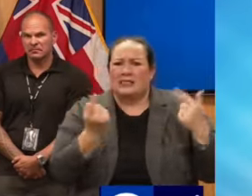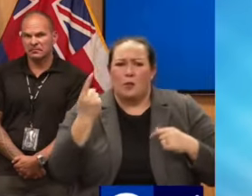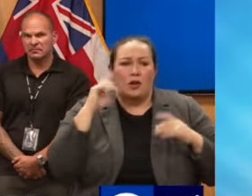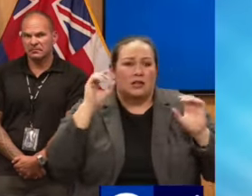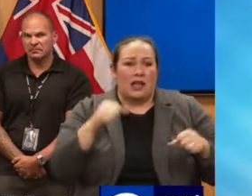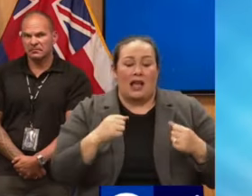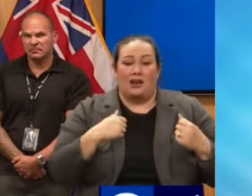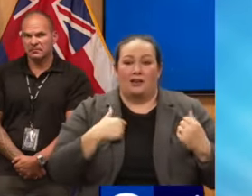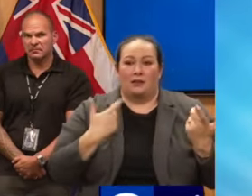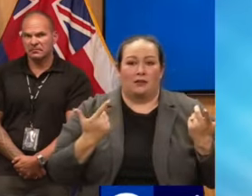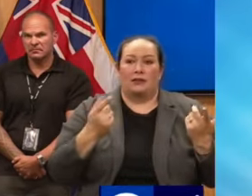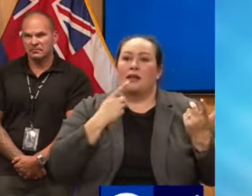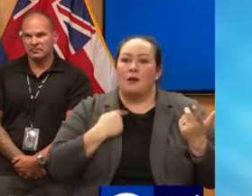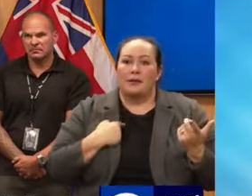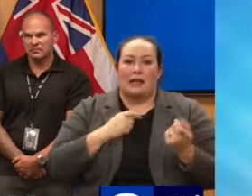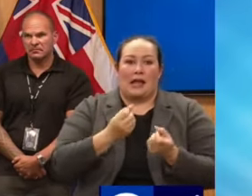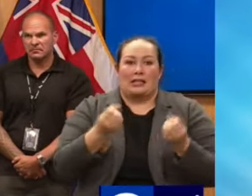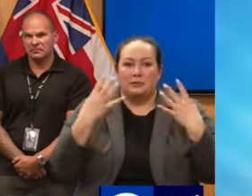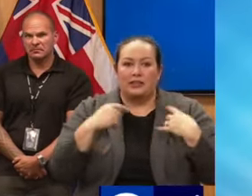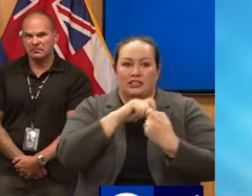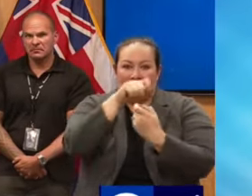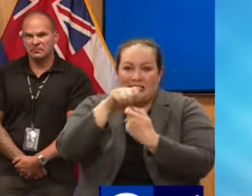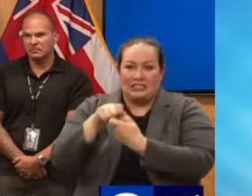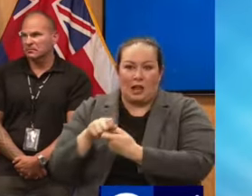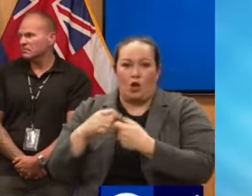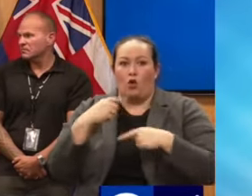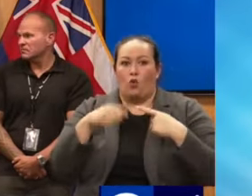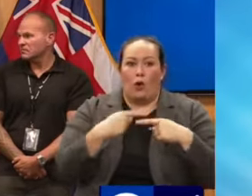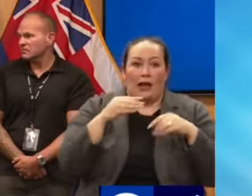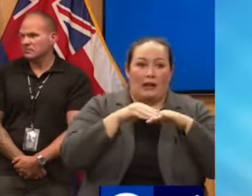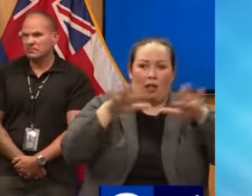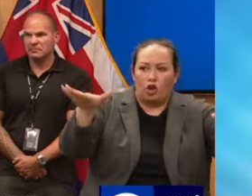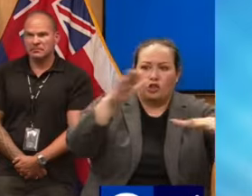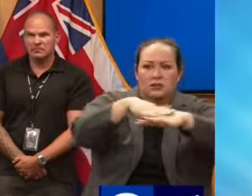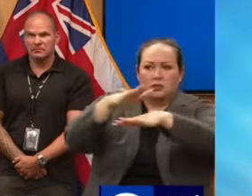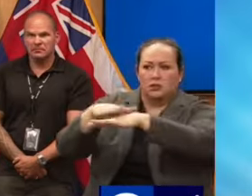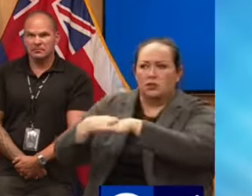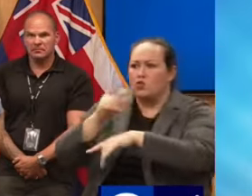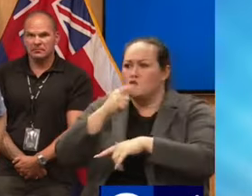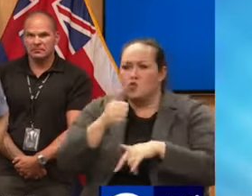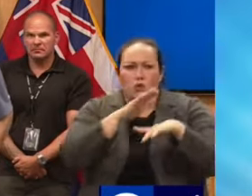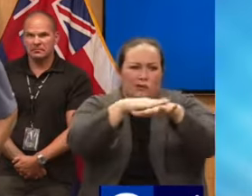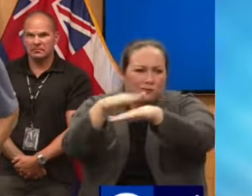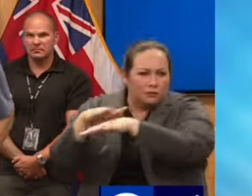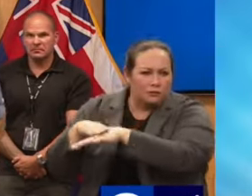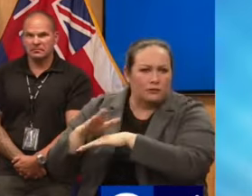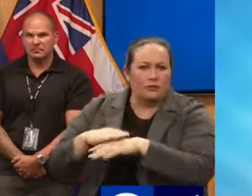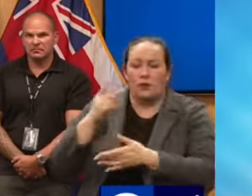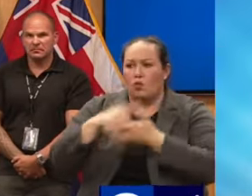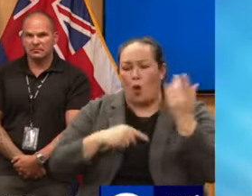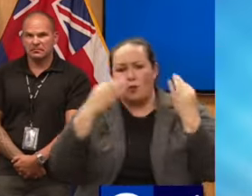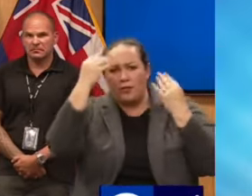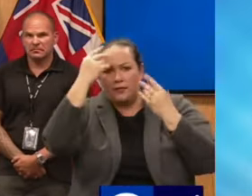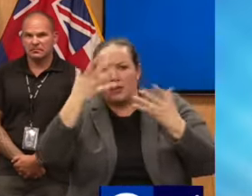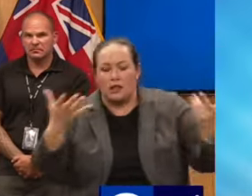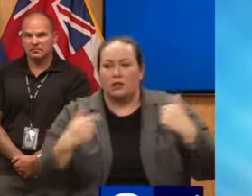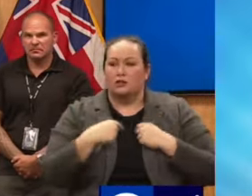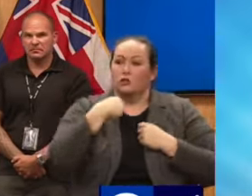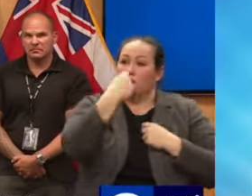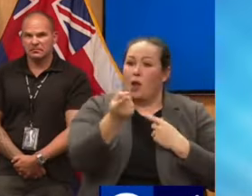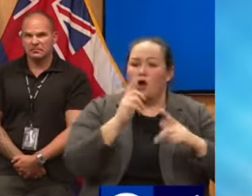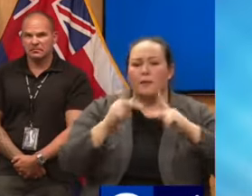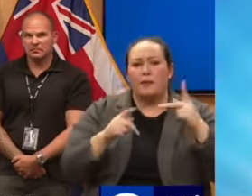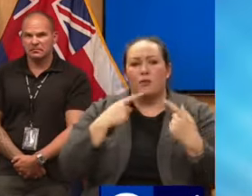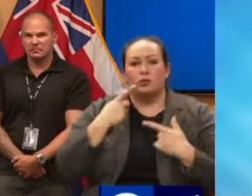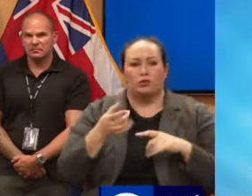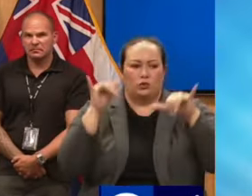walk through in as much detail as possible when alerts went out, who they went to, what the thinking was to either tell people